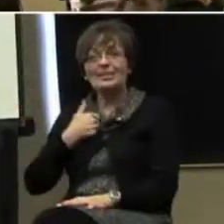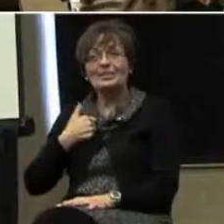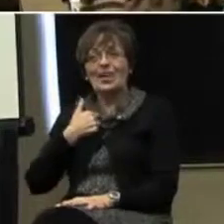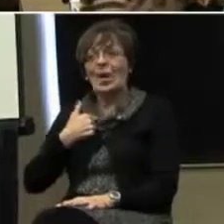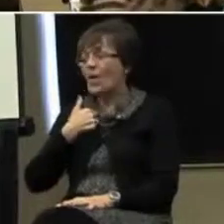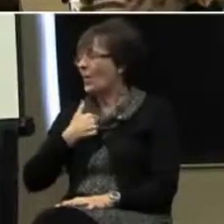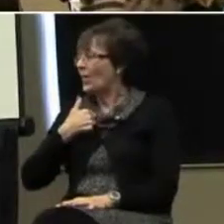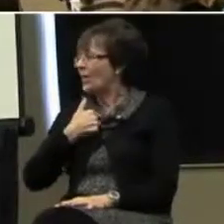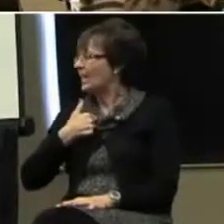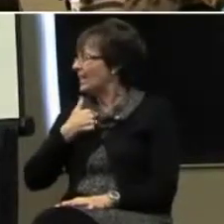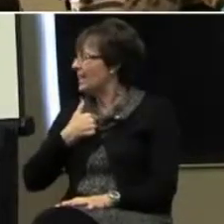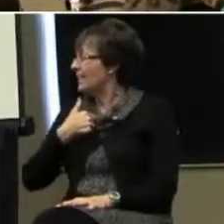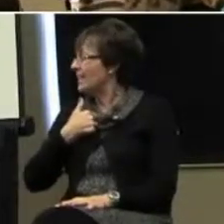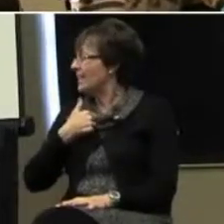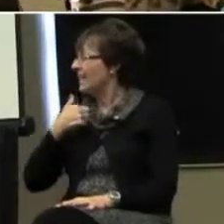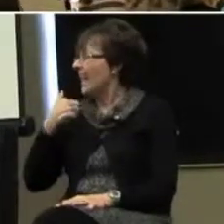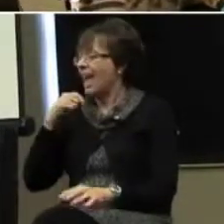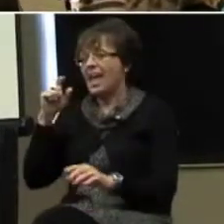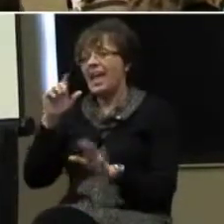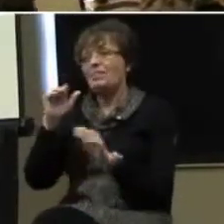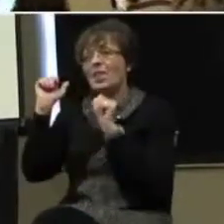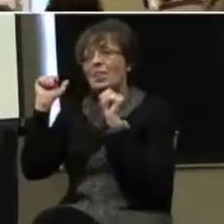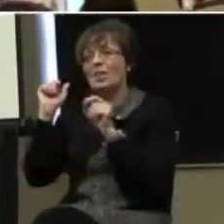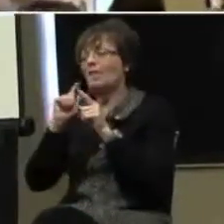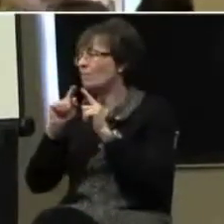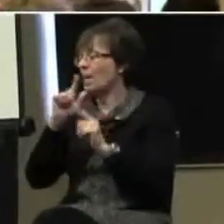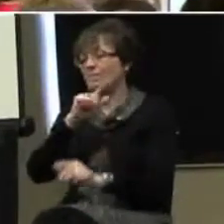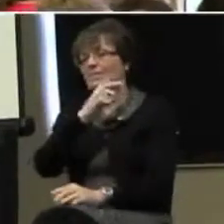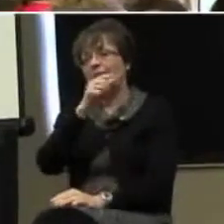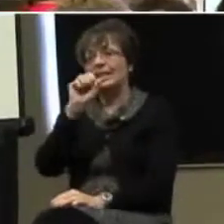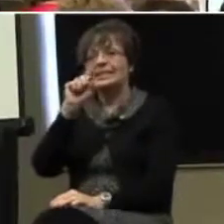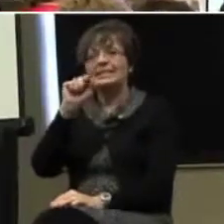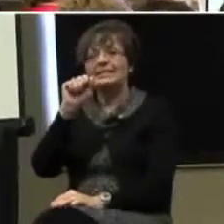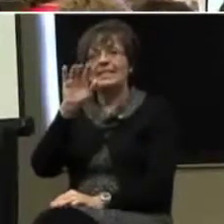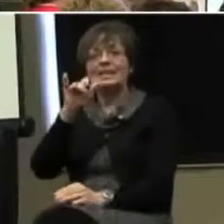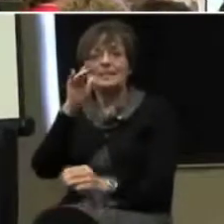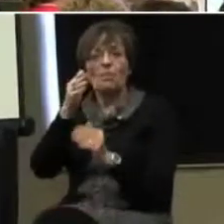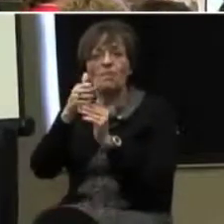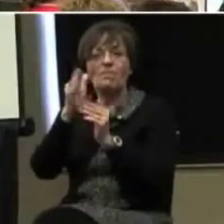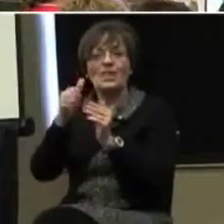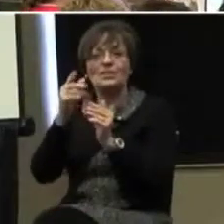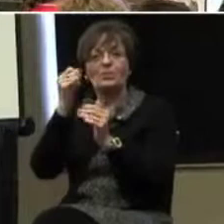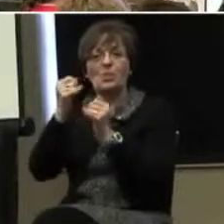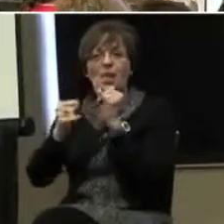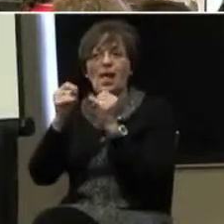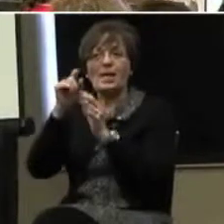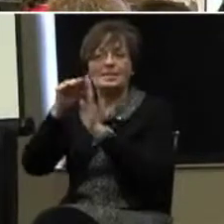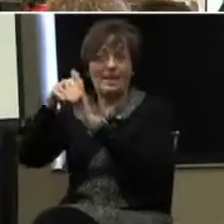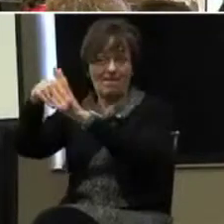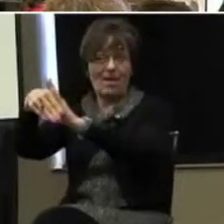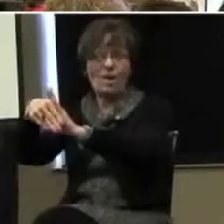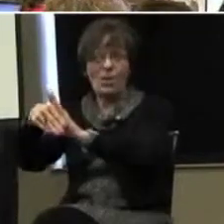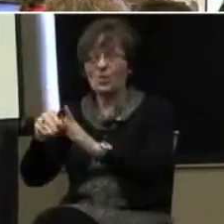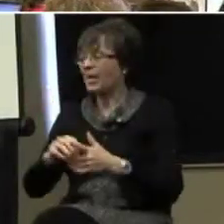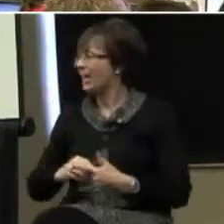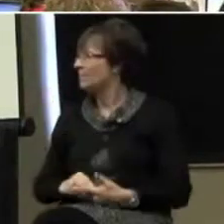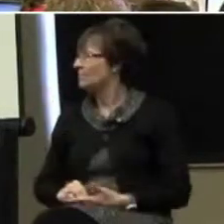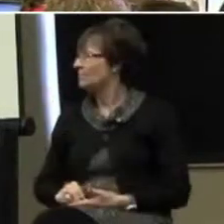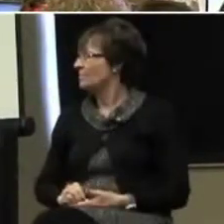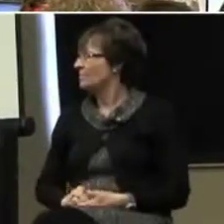I'm sorry, but I'm going to have to leave, but I am going to let Stacy finish you guys out for the last week.